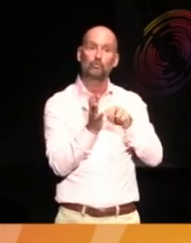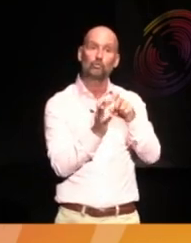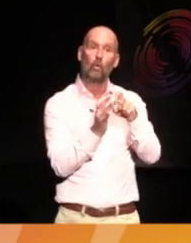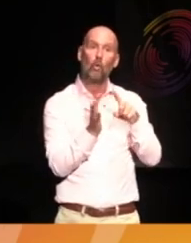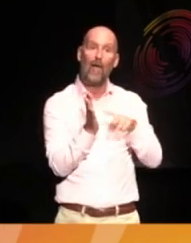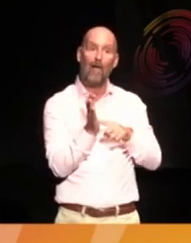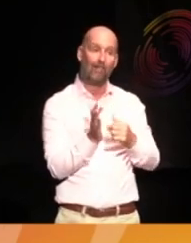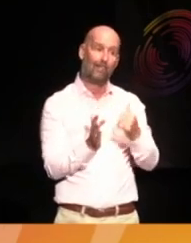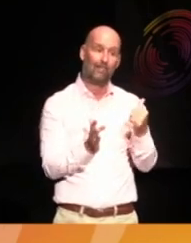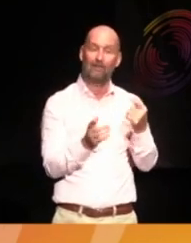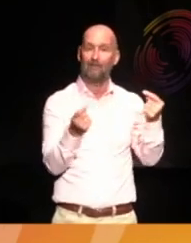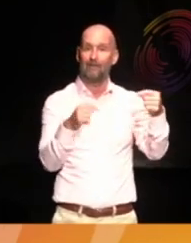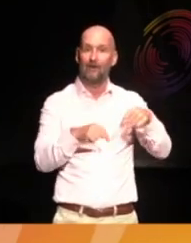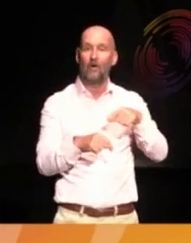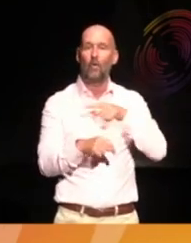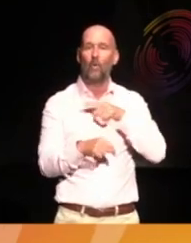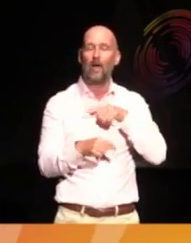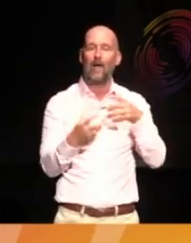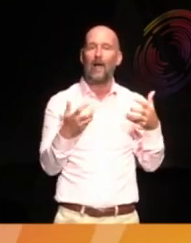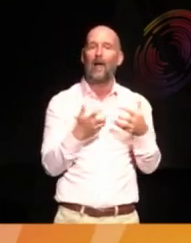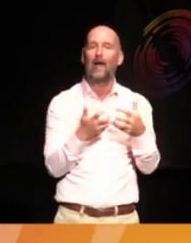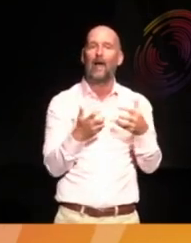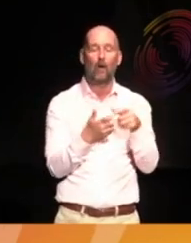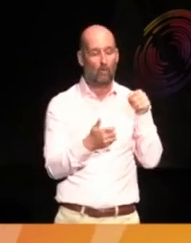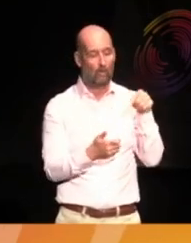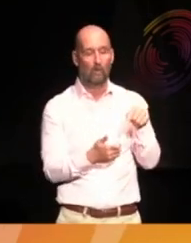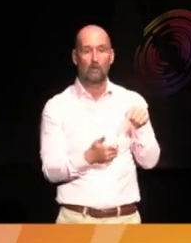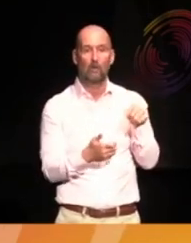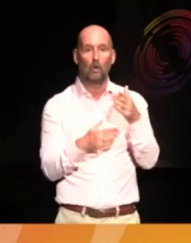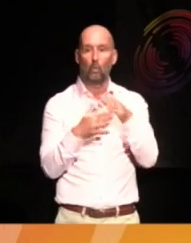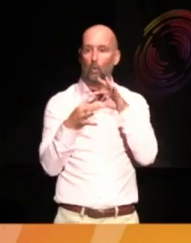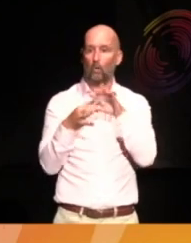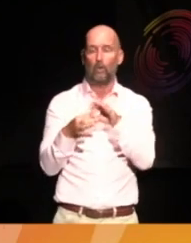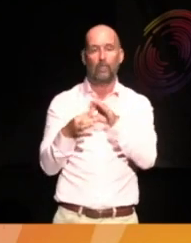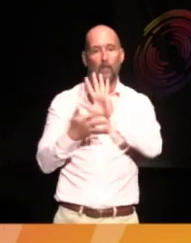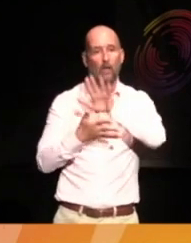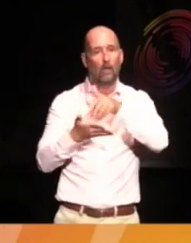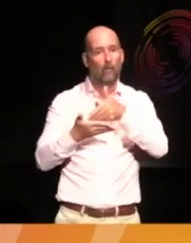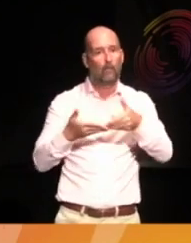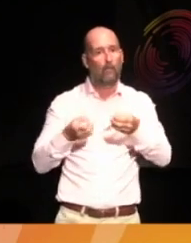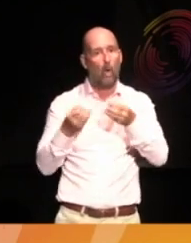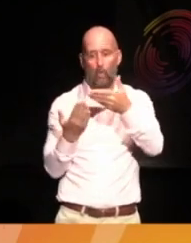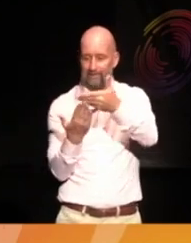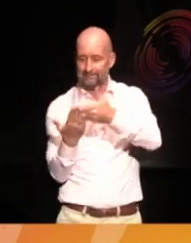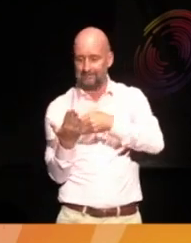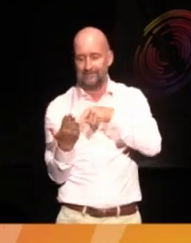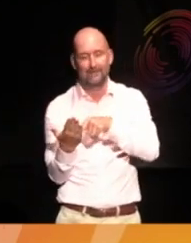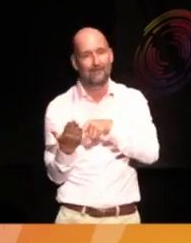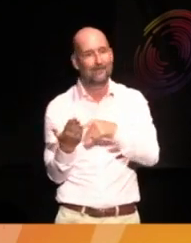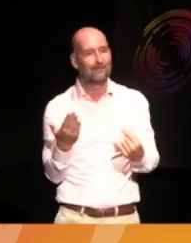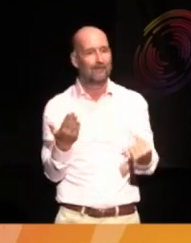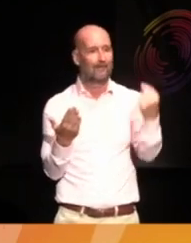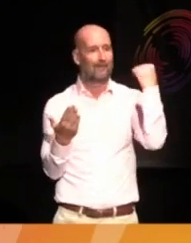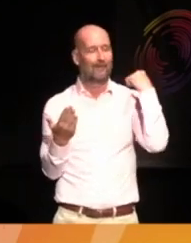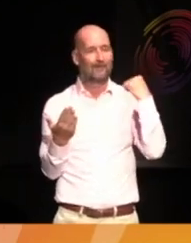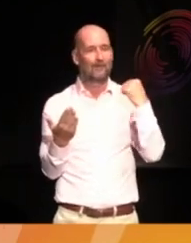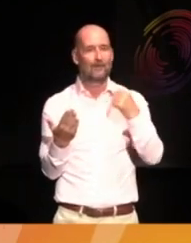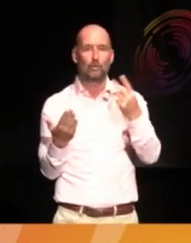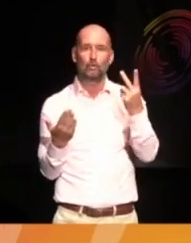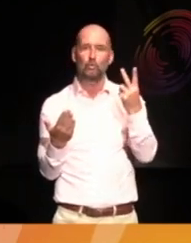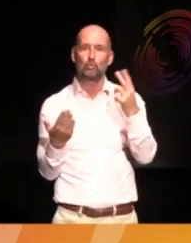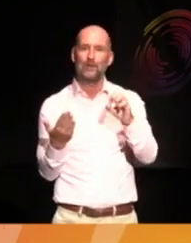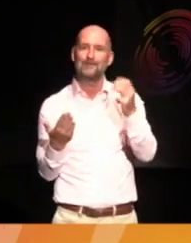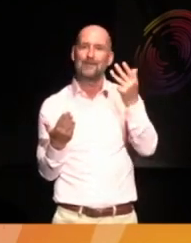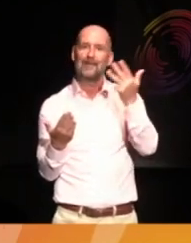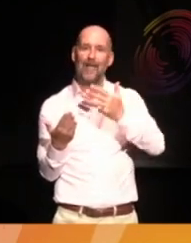because one of the ways that we've found to do this is to work with poets. So back in 2019, we